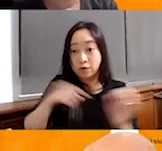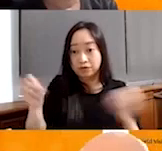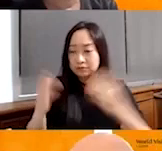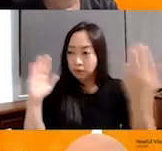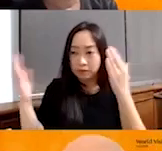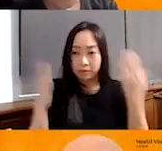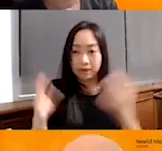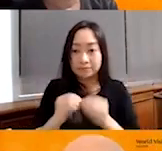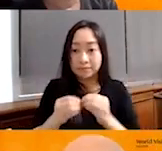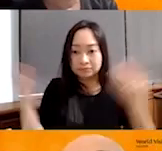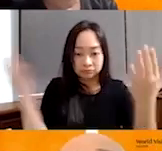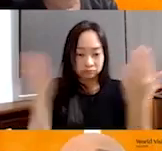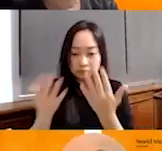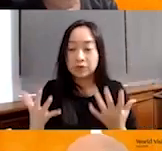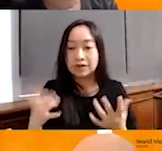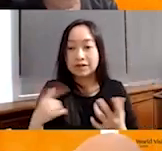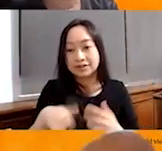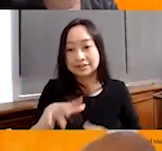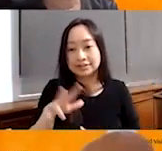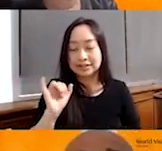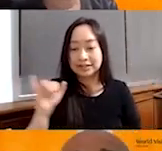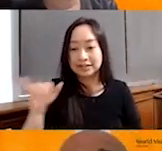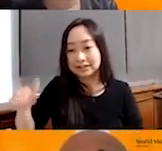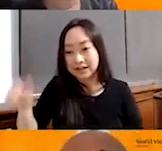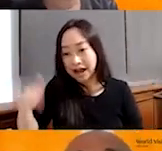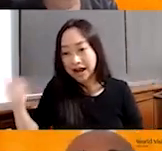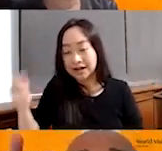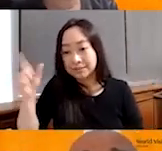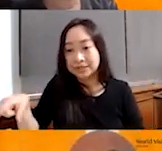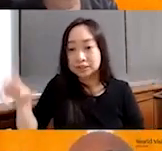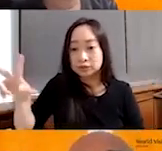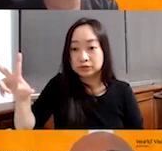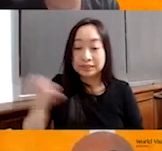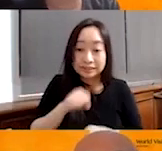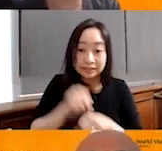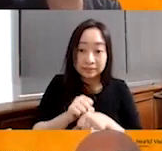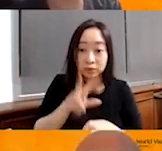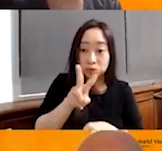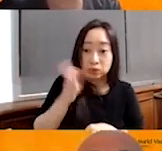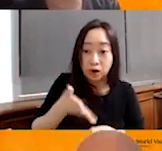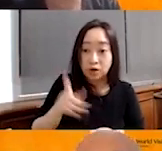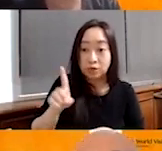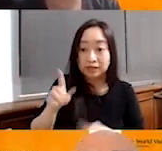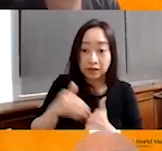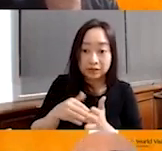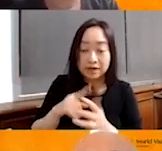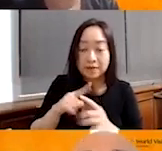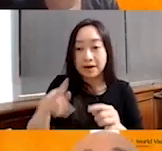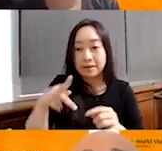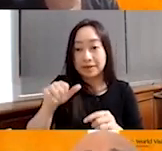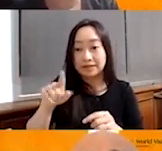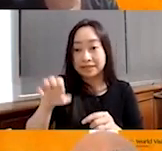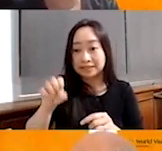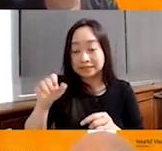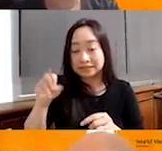just in Israel is three and Singapore is two. But in Palestine and in this place